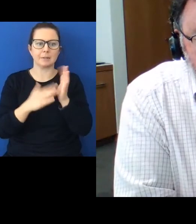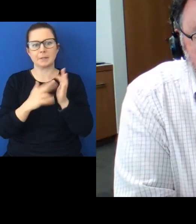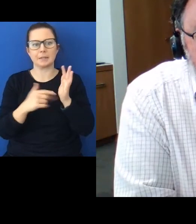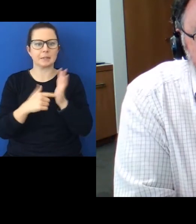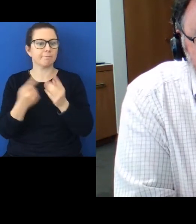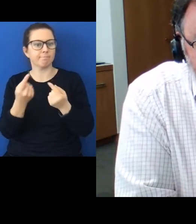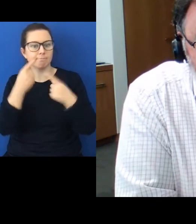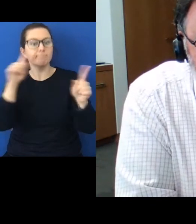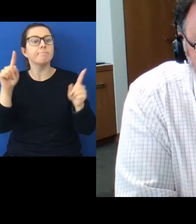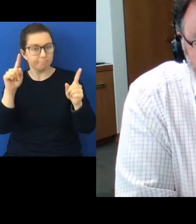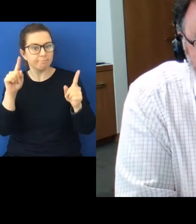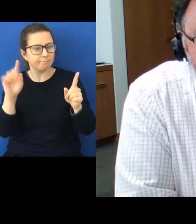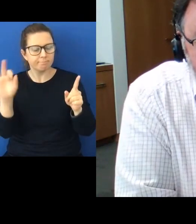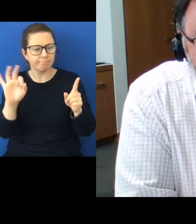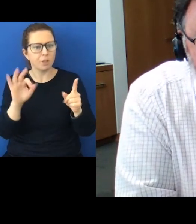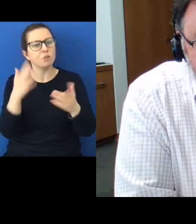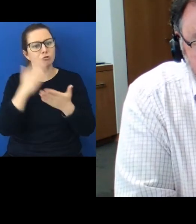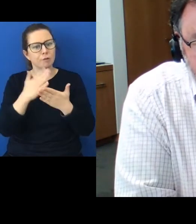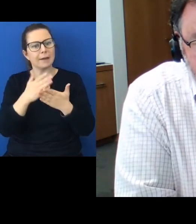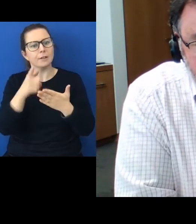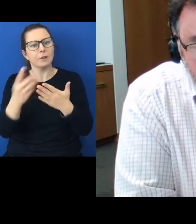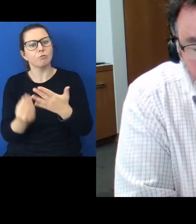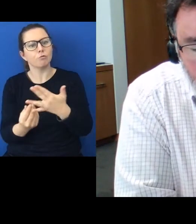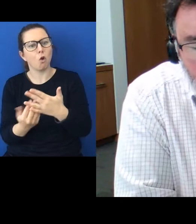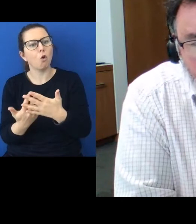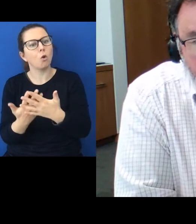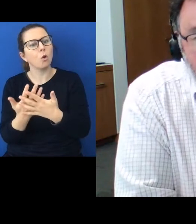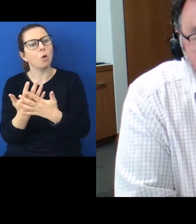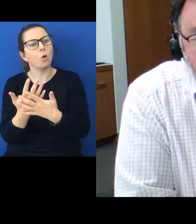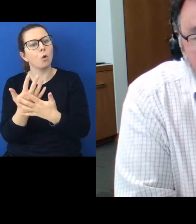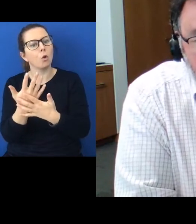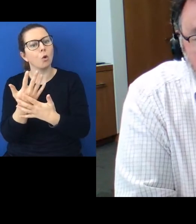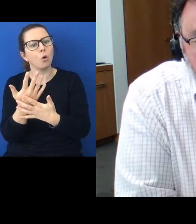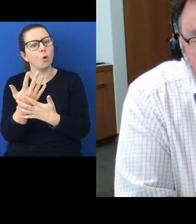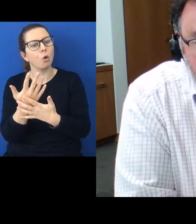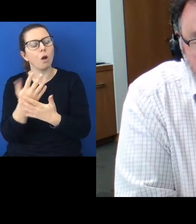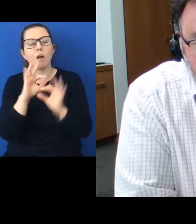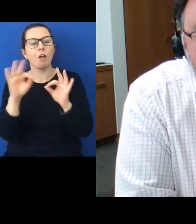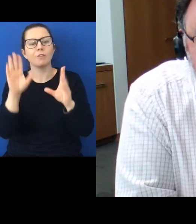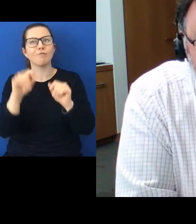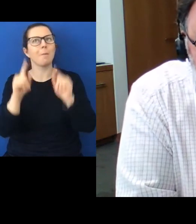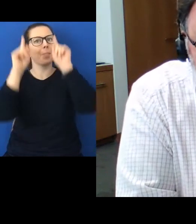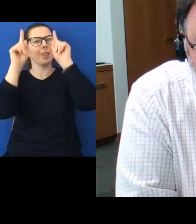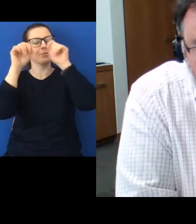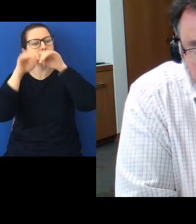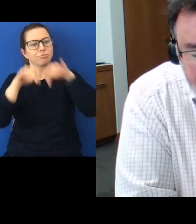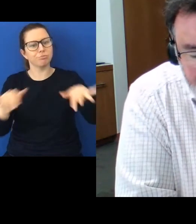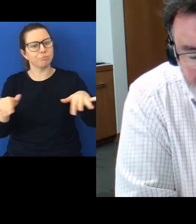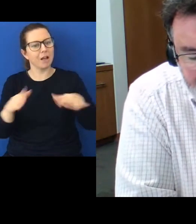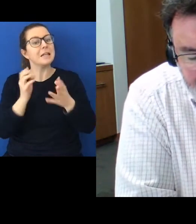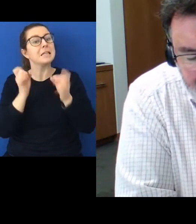They tend to grow from the grass up rather than from the top down, at least in the beginning.